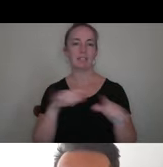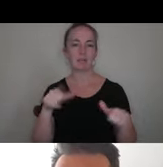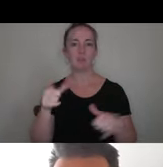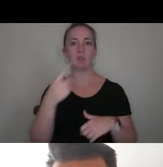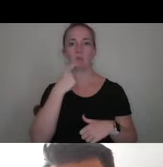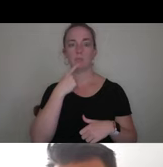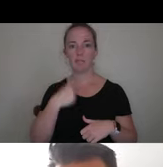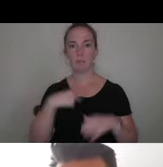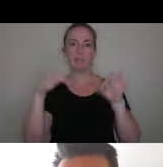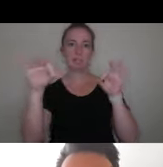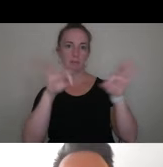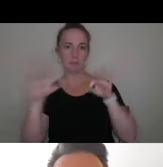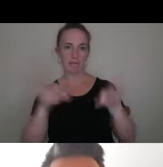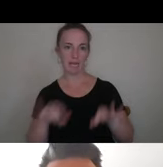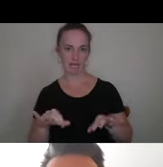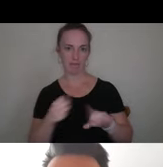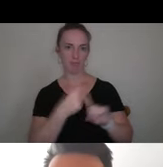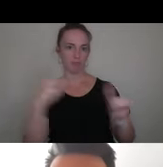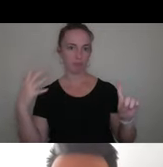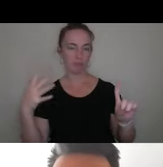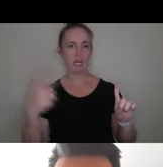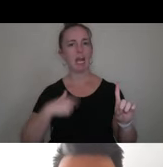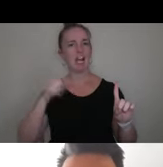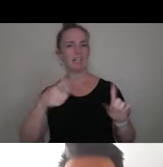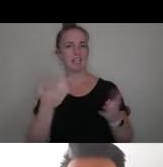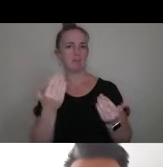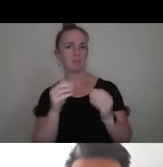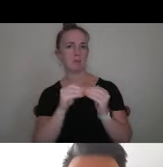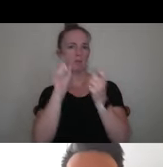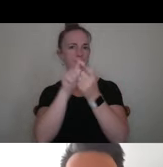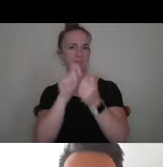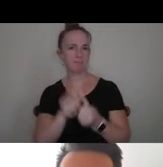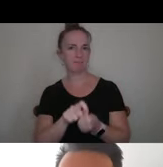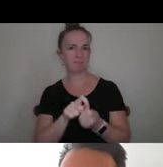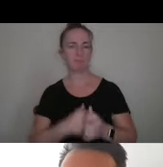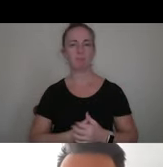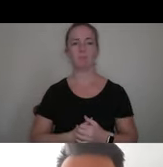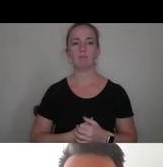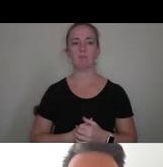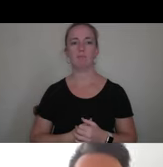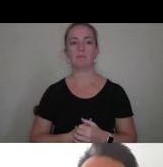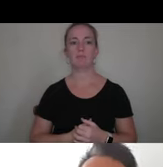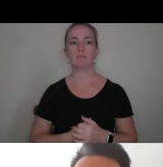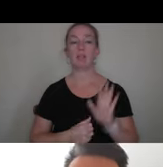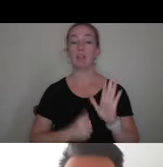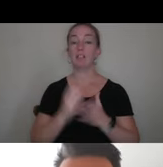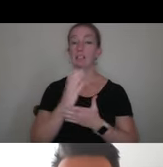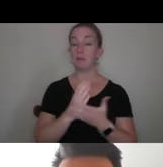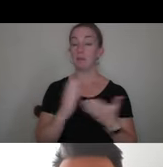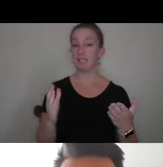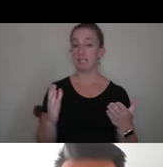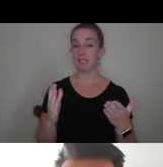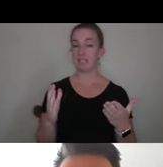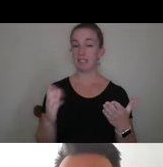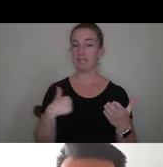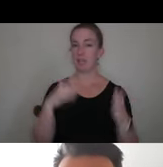explaining it to me, right? I need a little bit more detail. But there is something, and this is what I hope you take